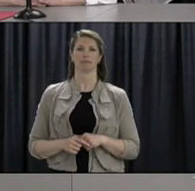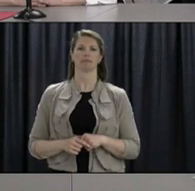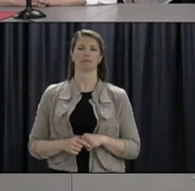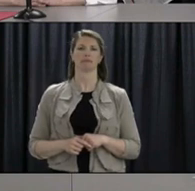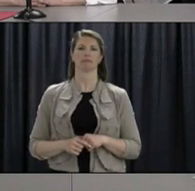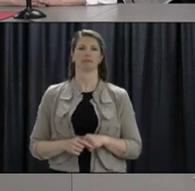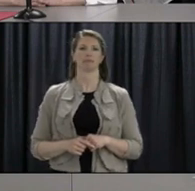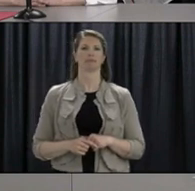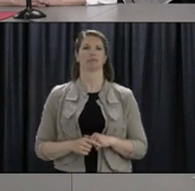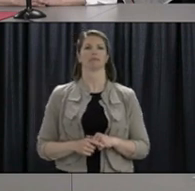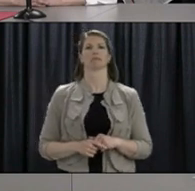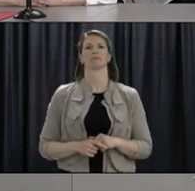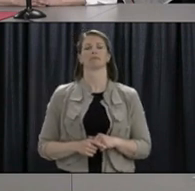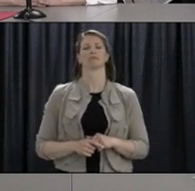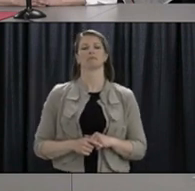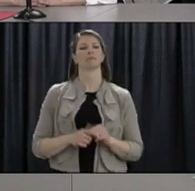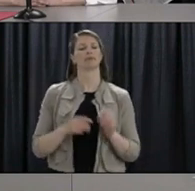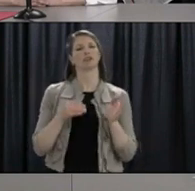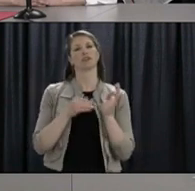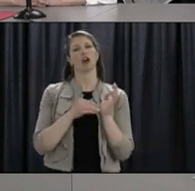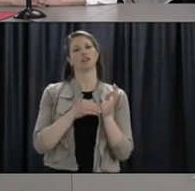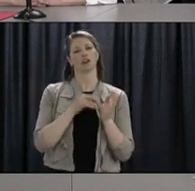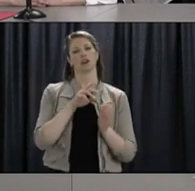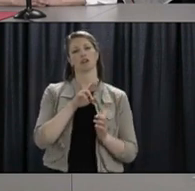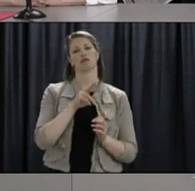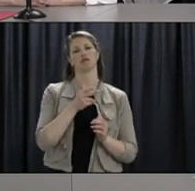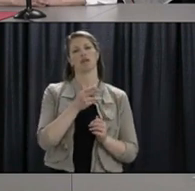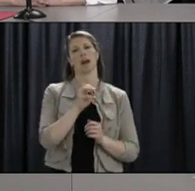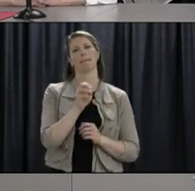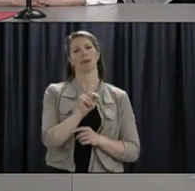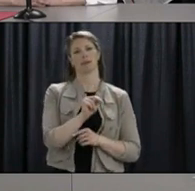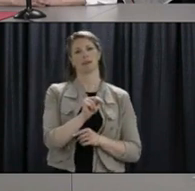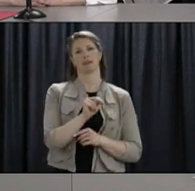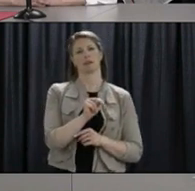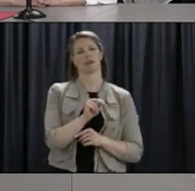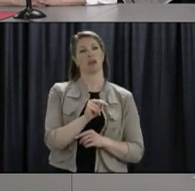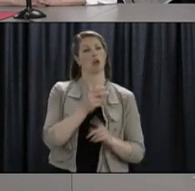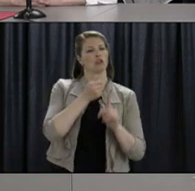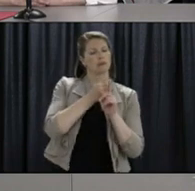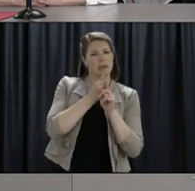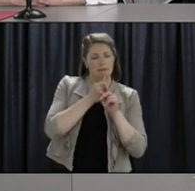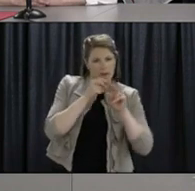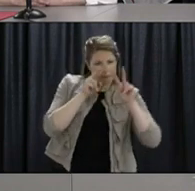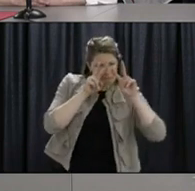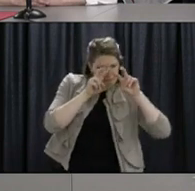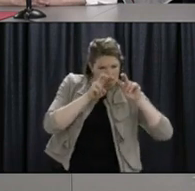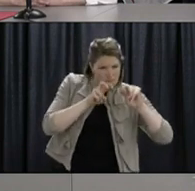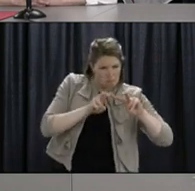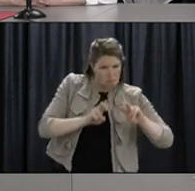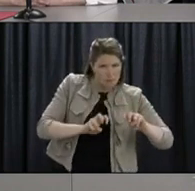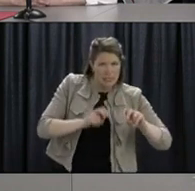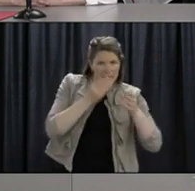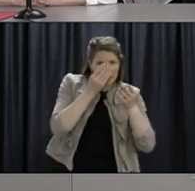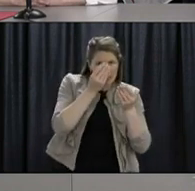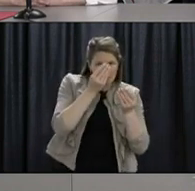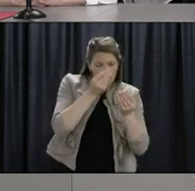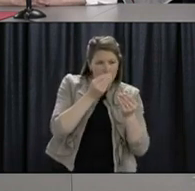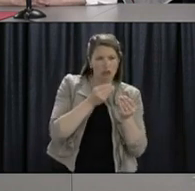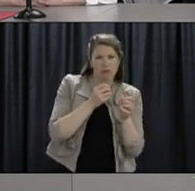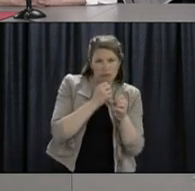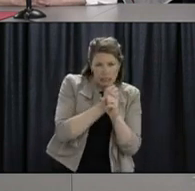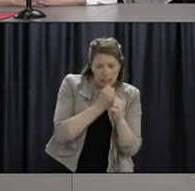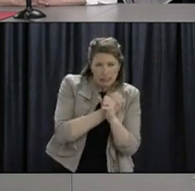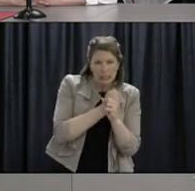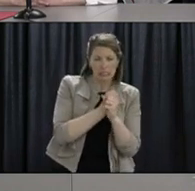For Dr. Rahman, looking at all the numbers that you've been crunching and the models and everything else, is there any evidence right now that this